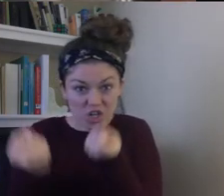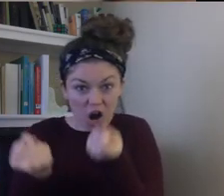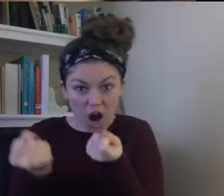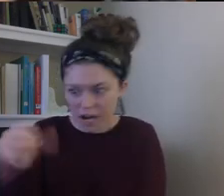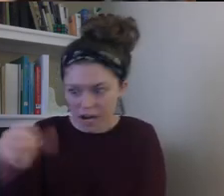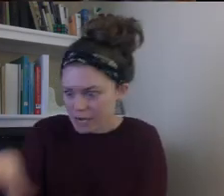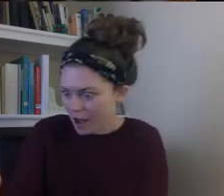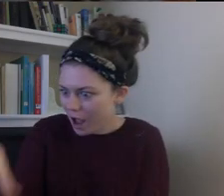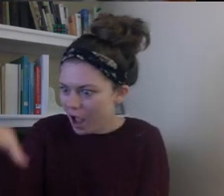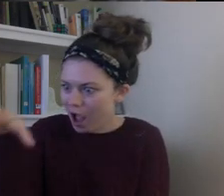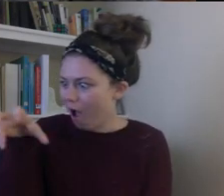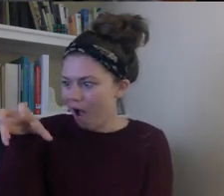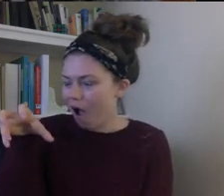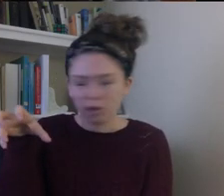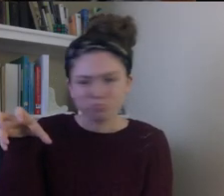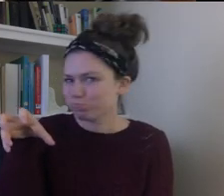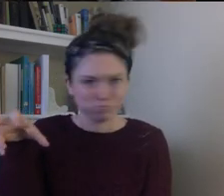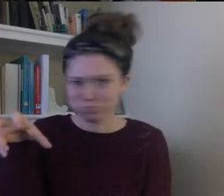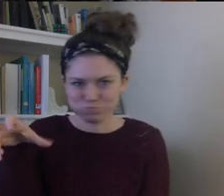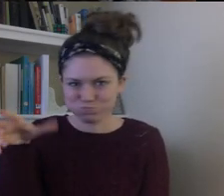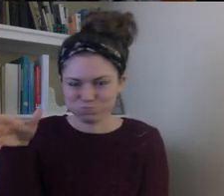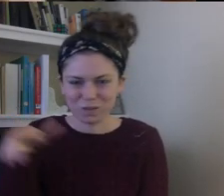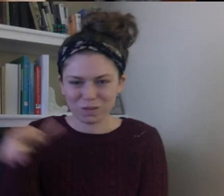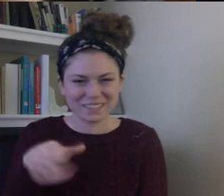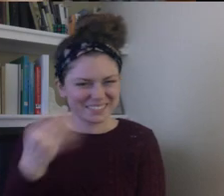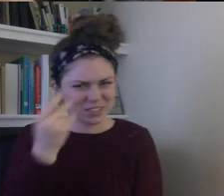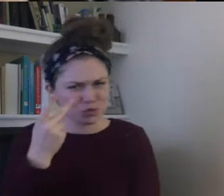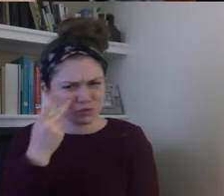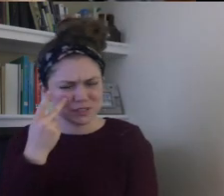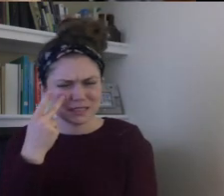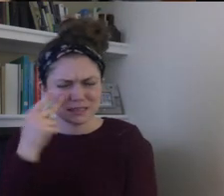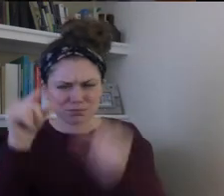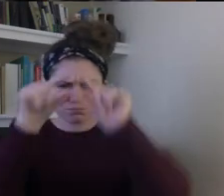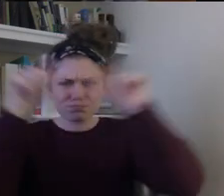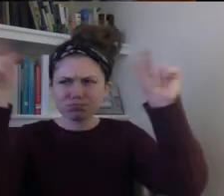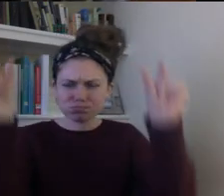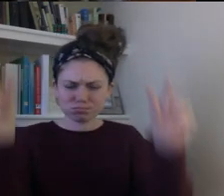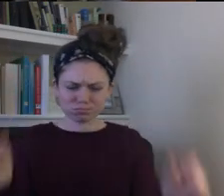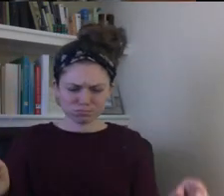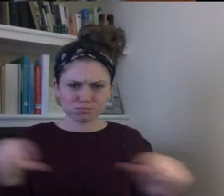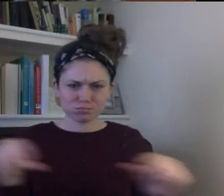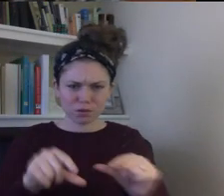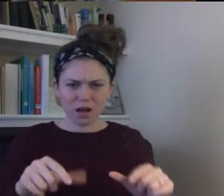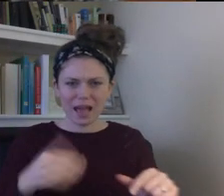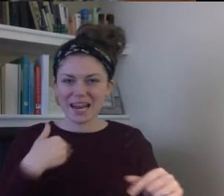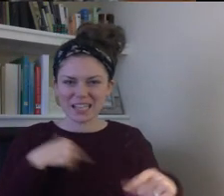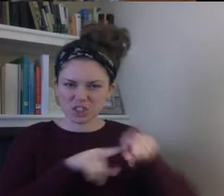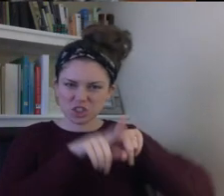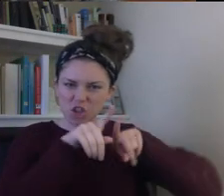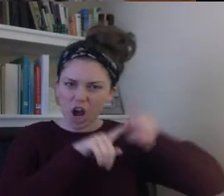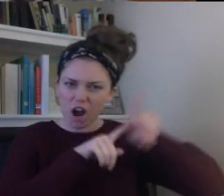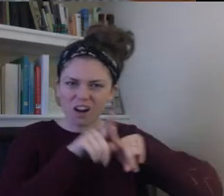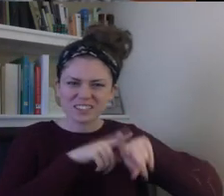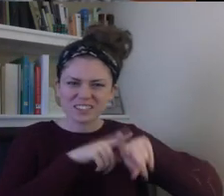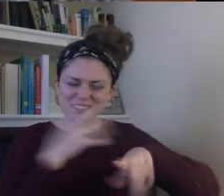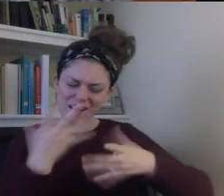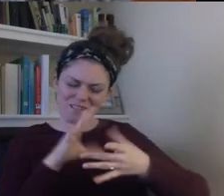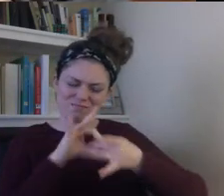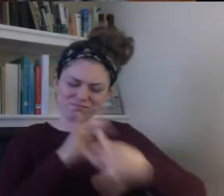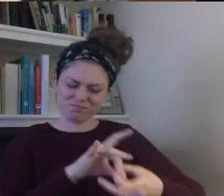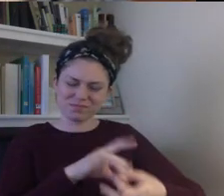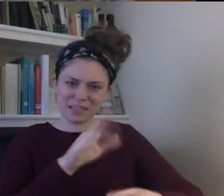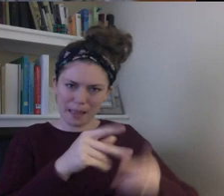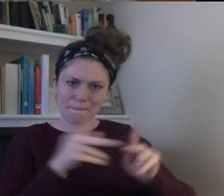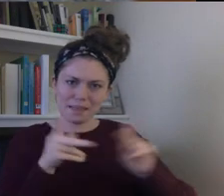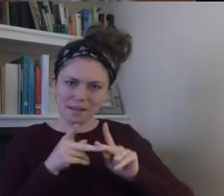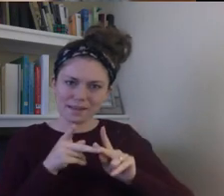cars. See how he put a border around each of them with like a design on the back that goes along with the theme of where they're at? And